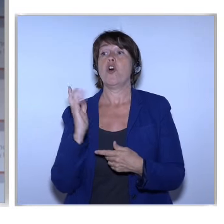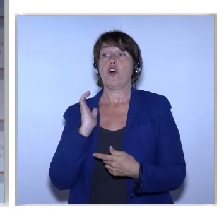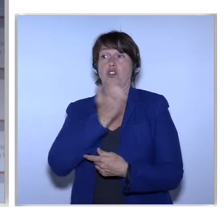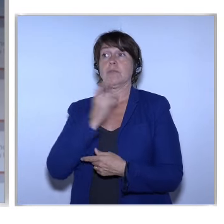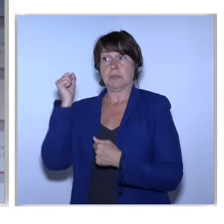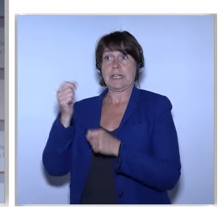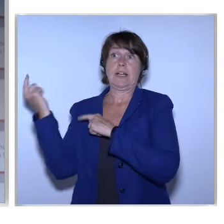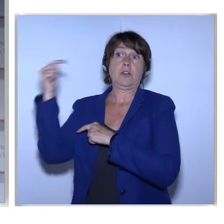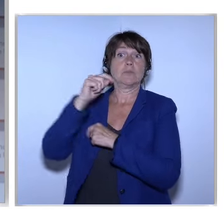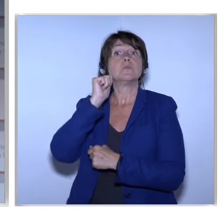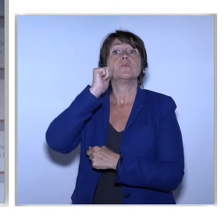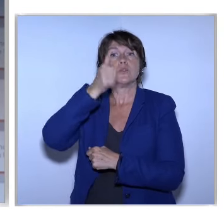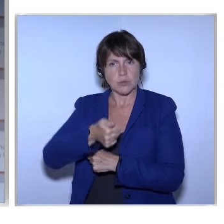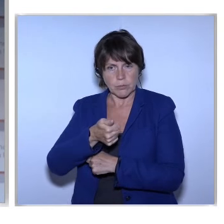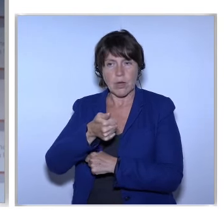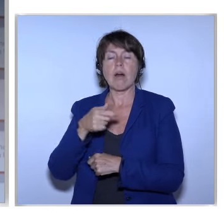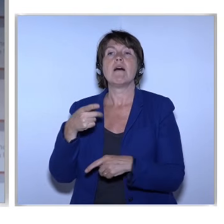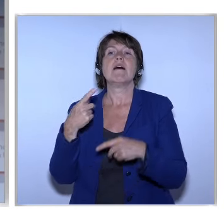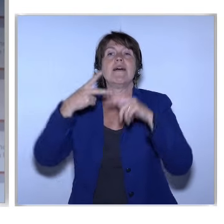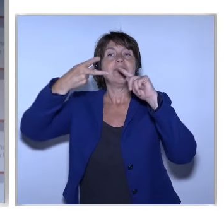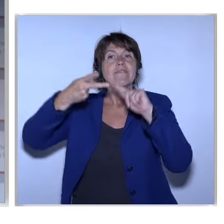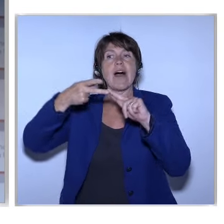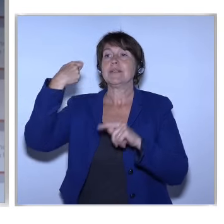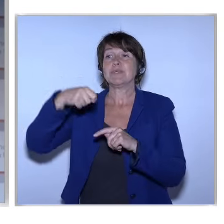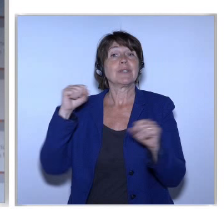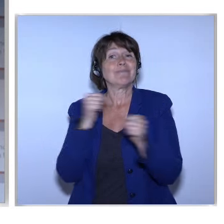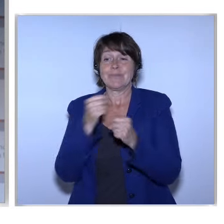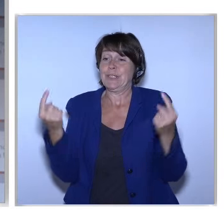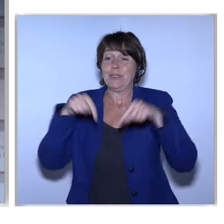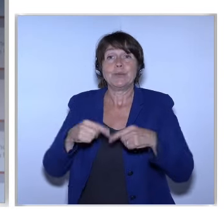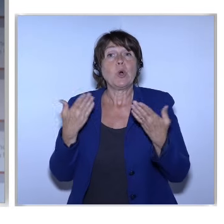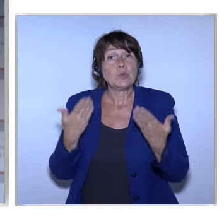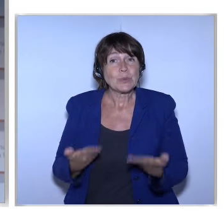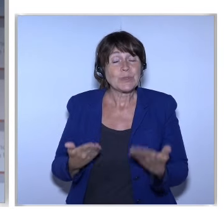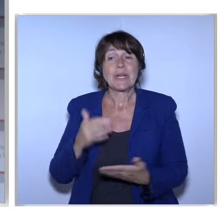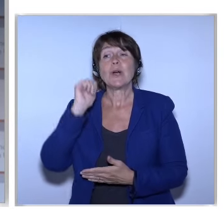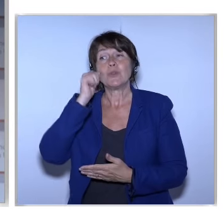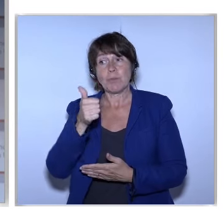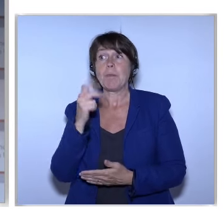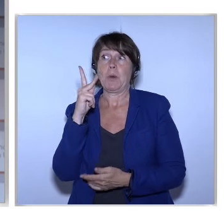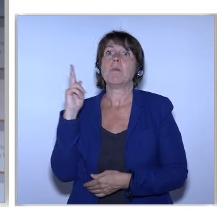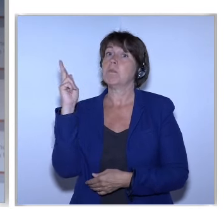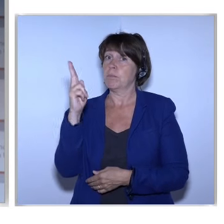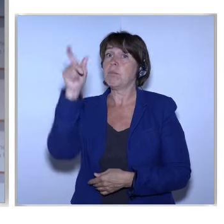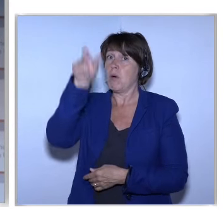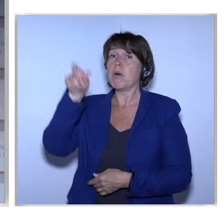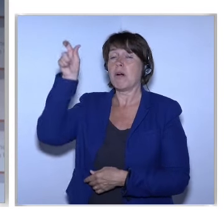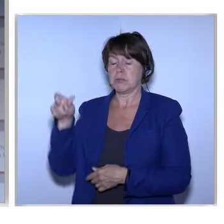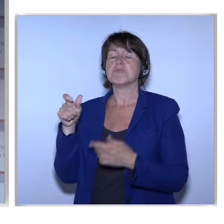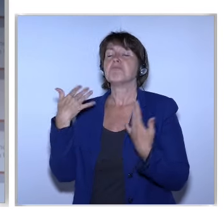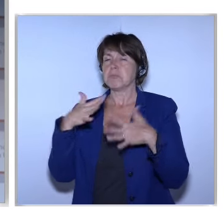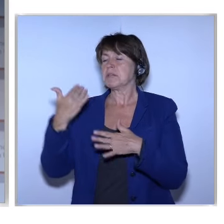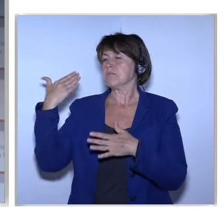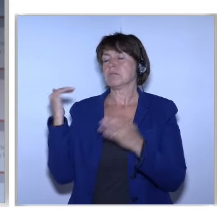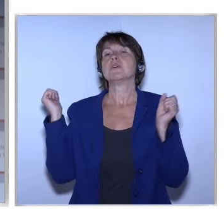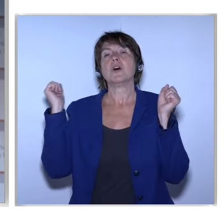And Vice President Ansip Although he's not able to join us today and tomorrow Both agree on one thing Which is that